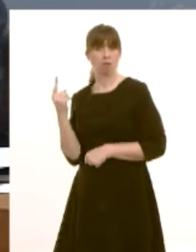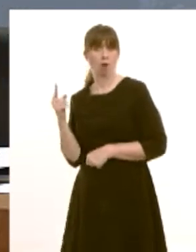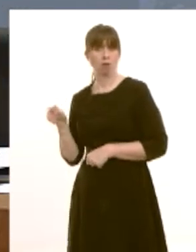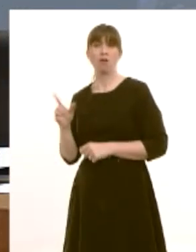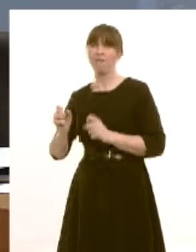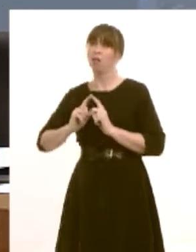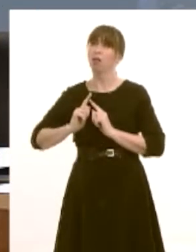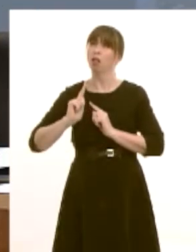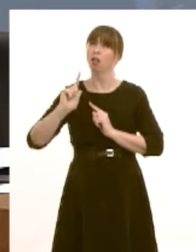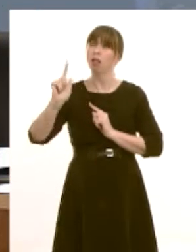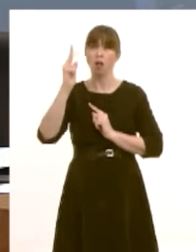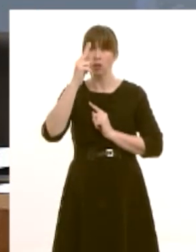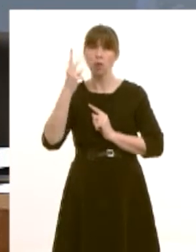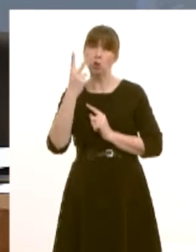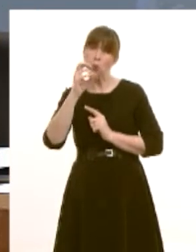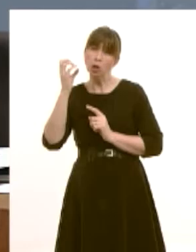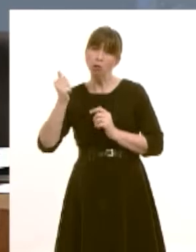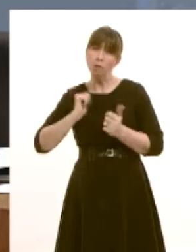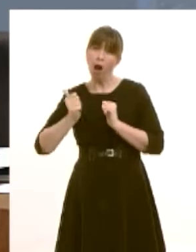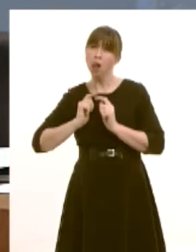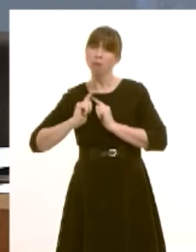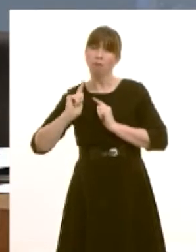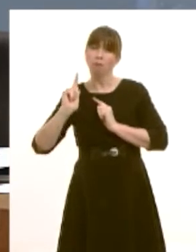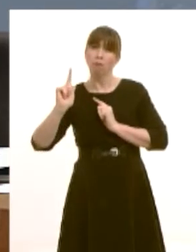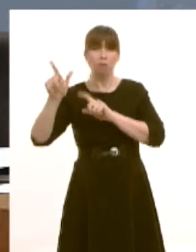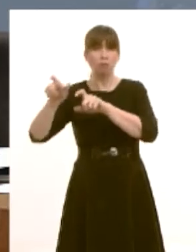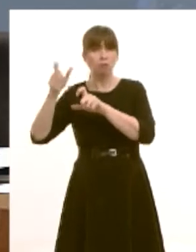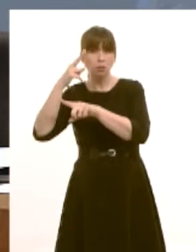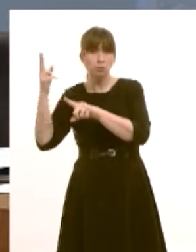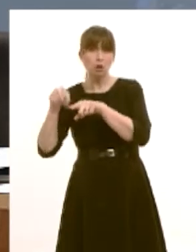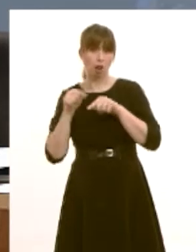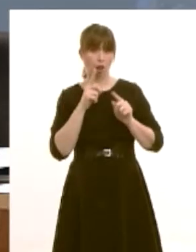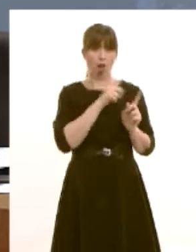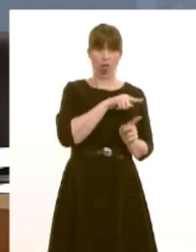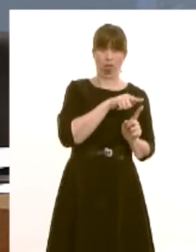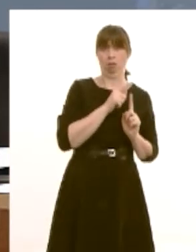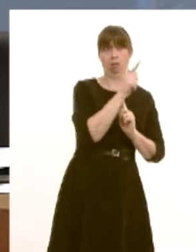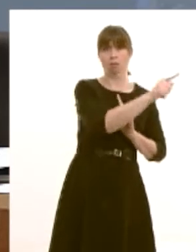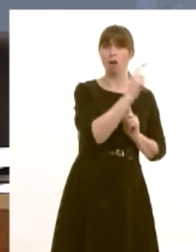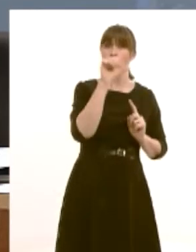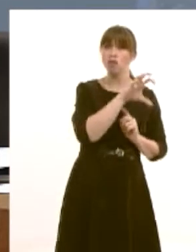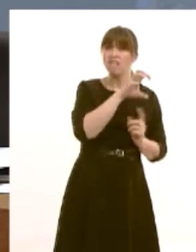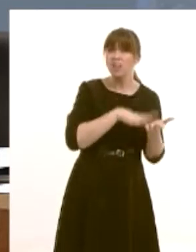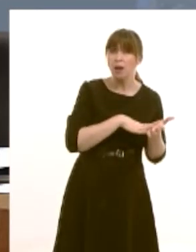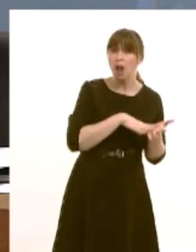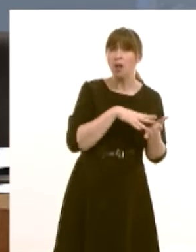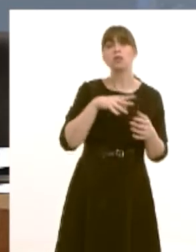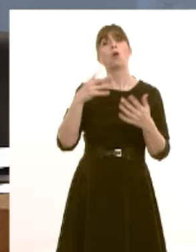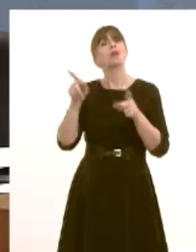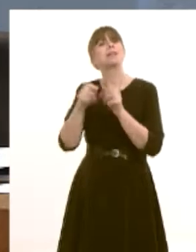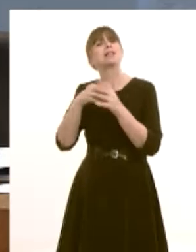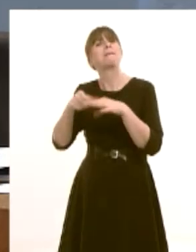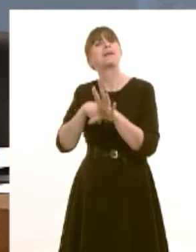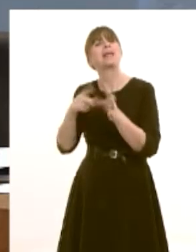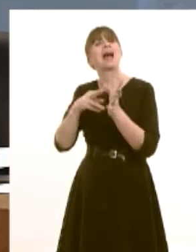hospital 200 miles away from that person's home and another 150 miles away or whether it's people like the Avenue Centre users in Tembi